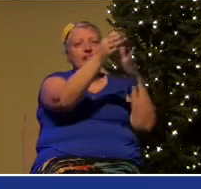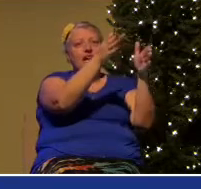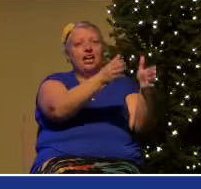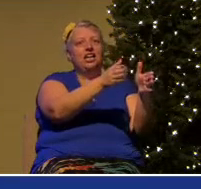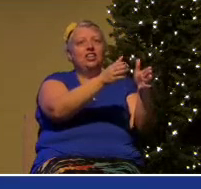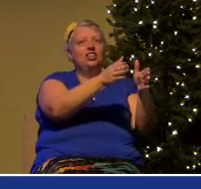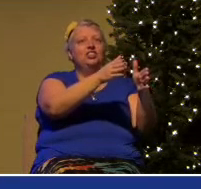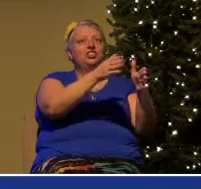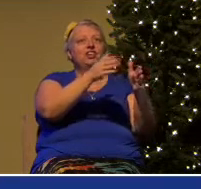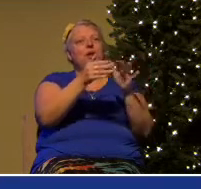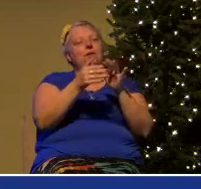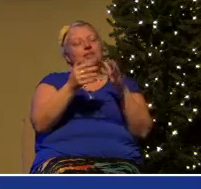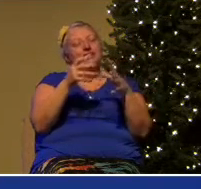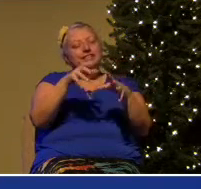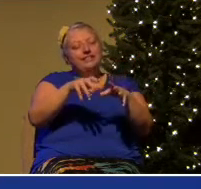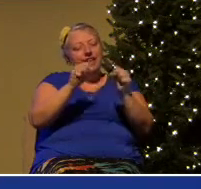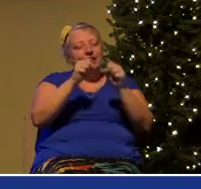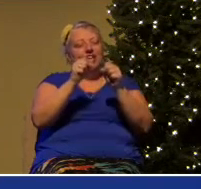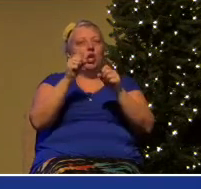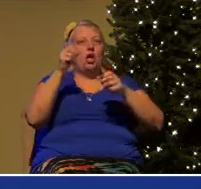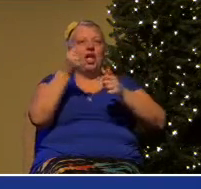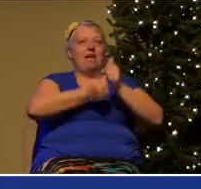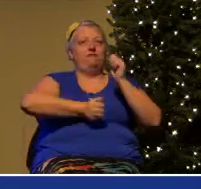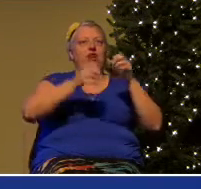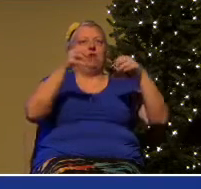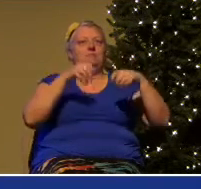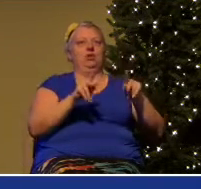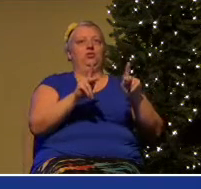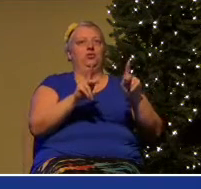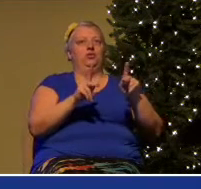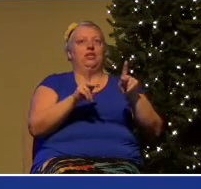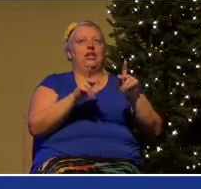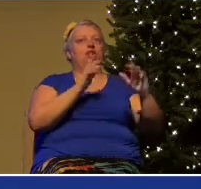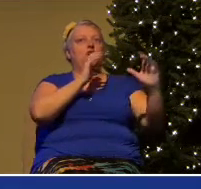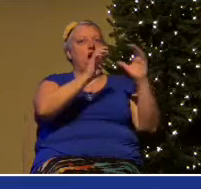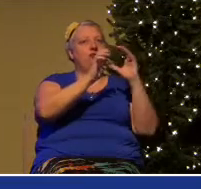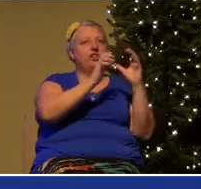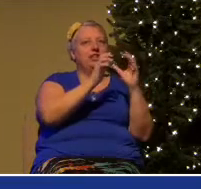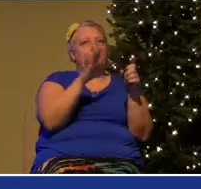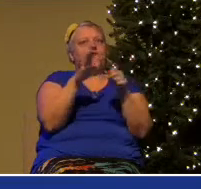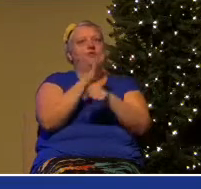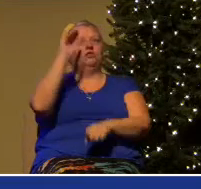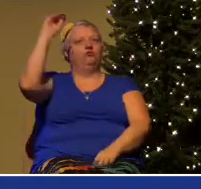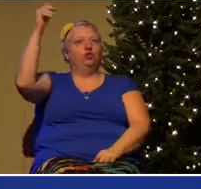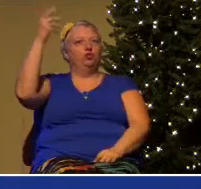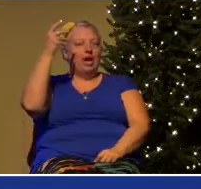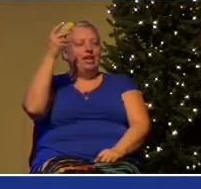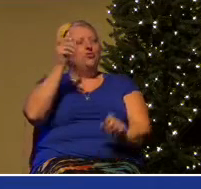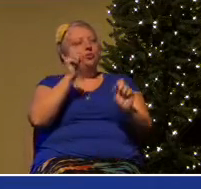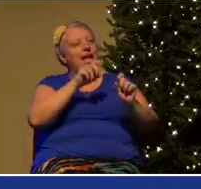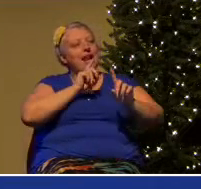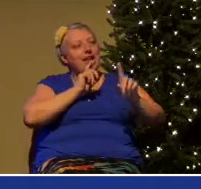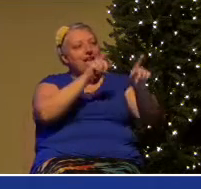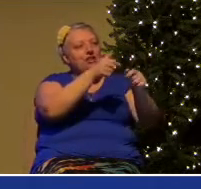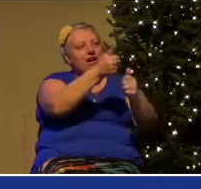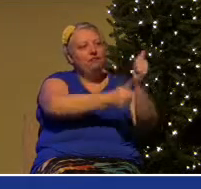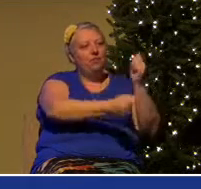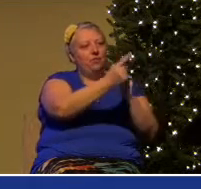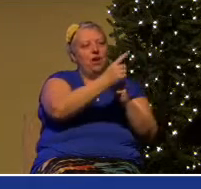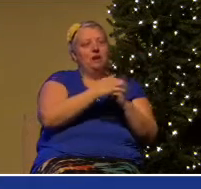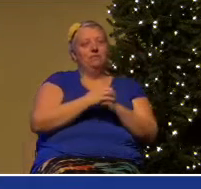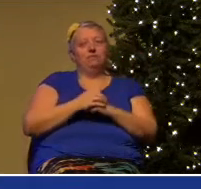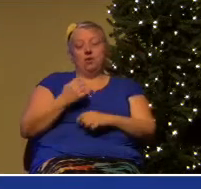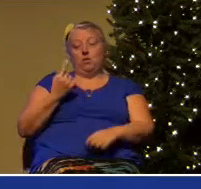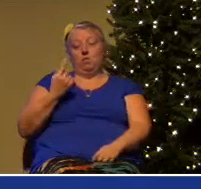be always full of grace, seasoned with salt, so that you may know how to answer everyone. And then 1 Peter 3,